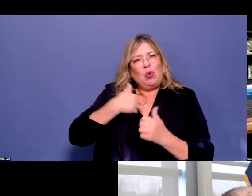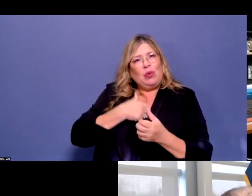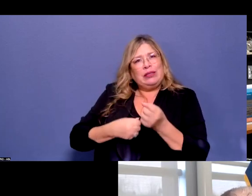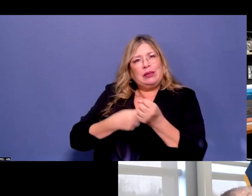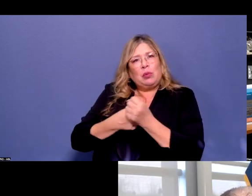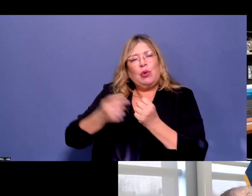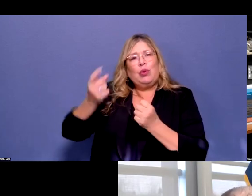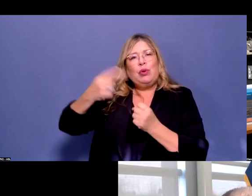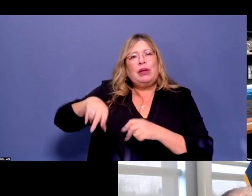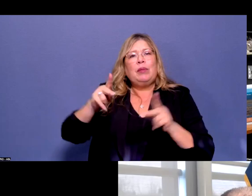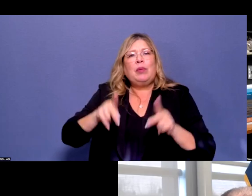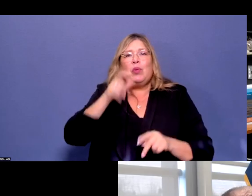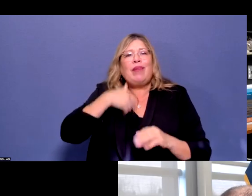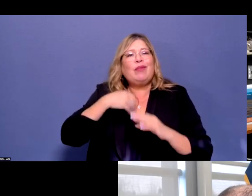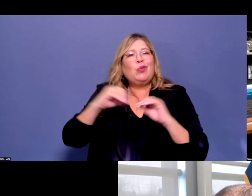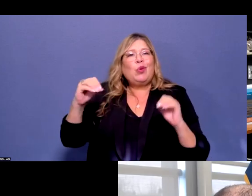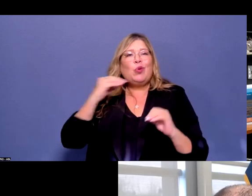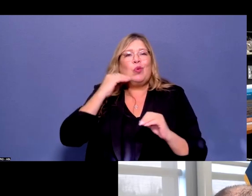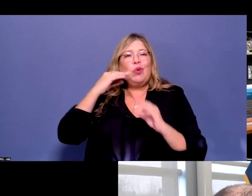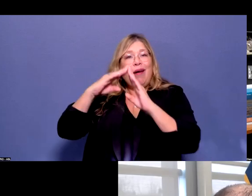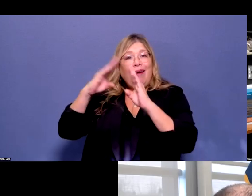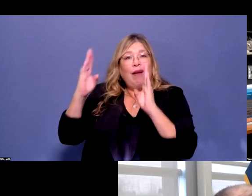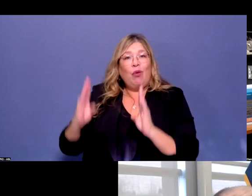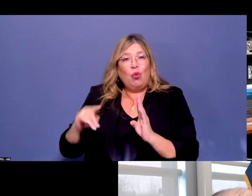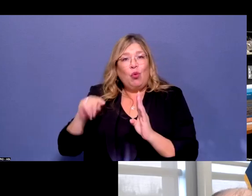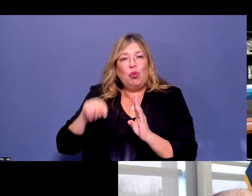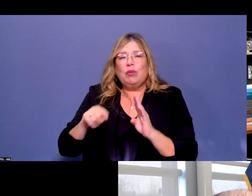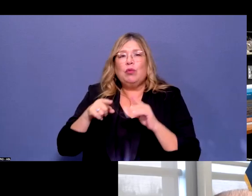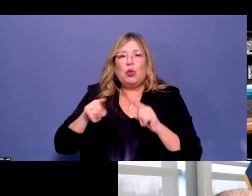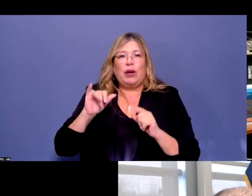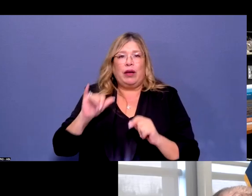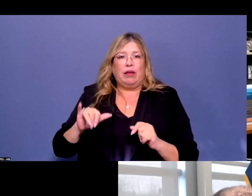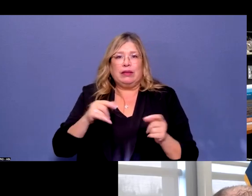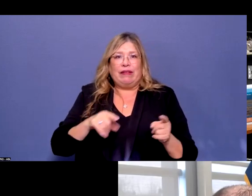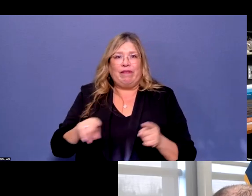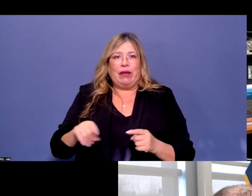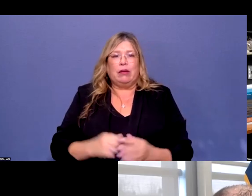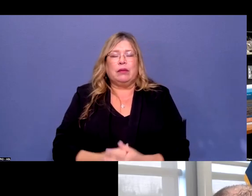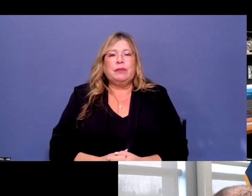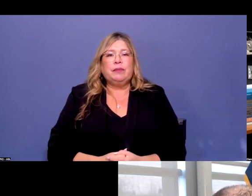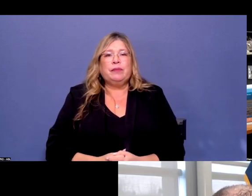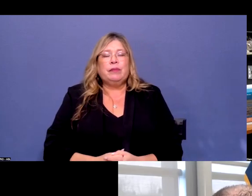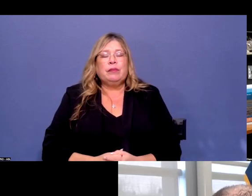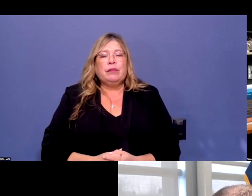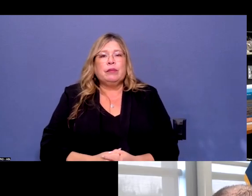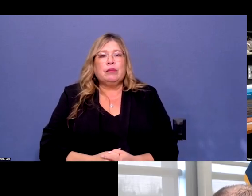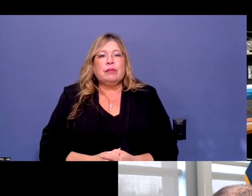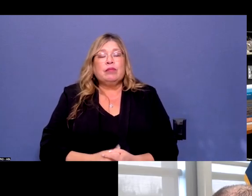individuals during this event. And so just to speak briefly on that,